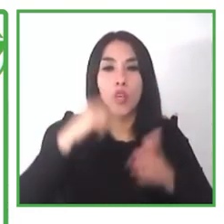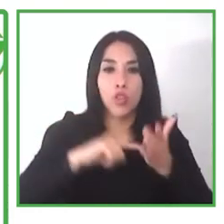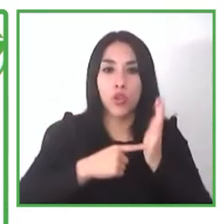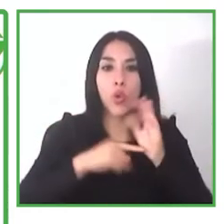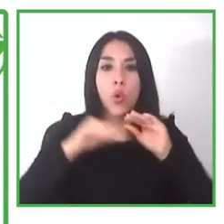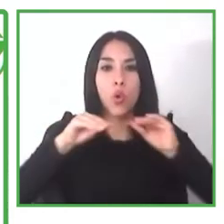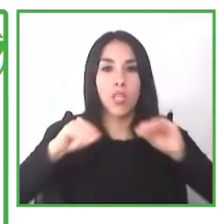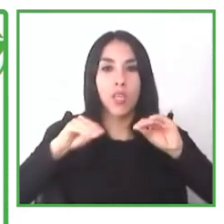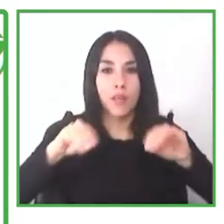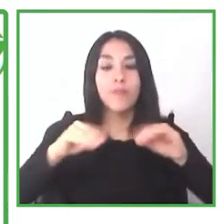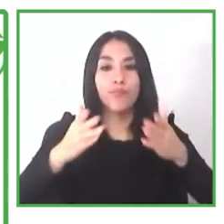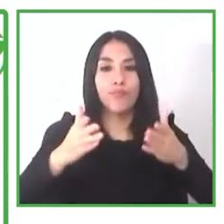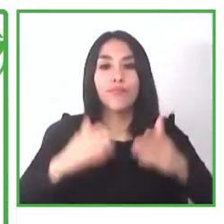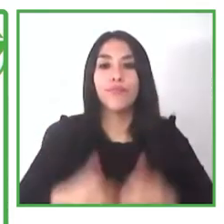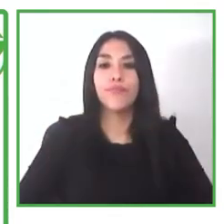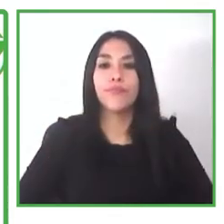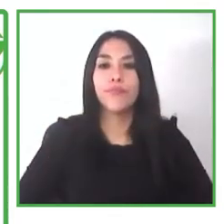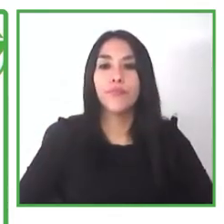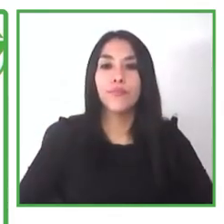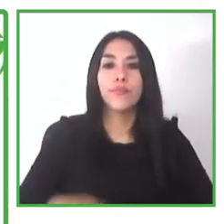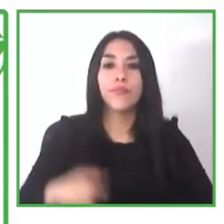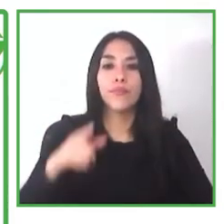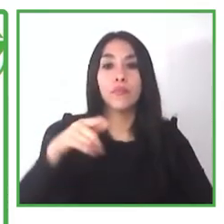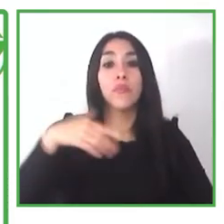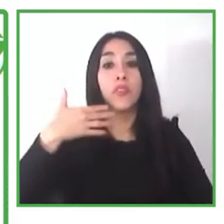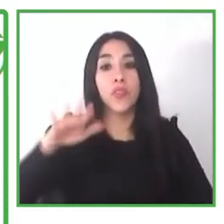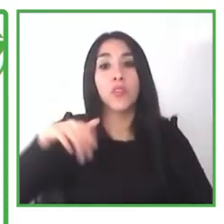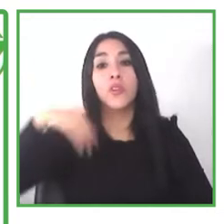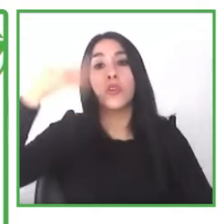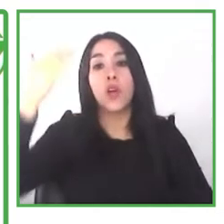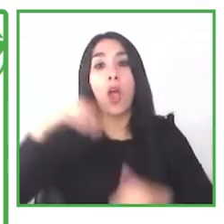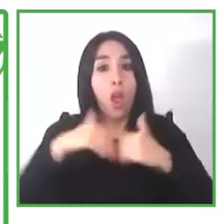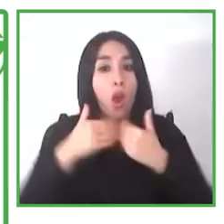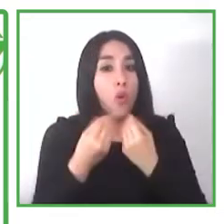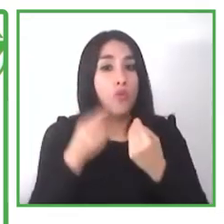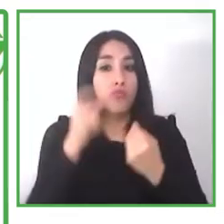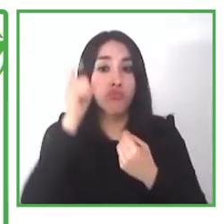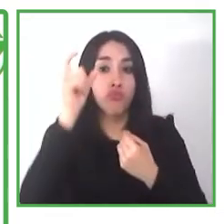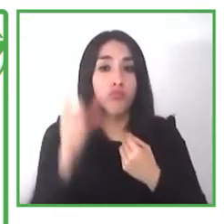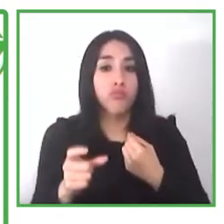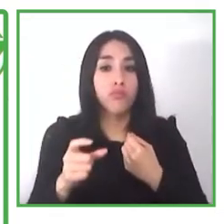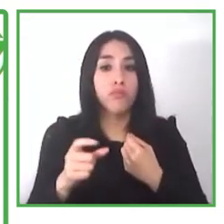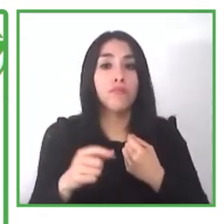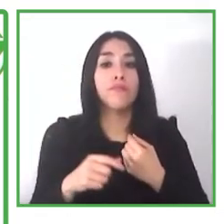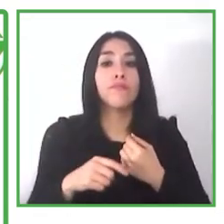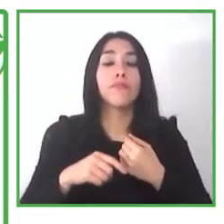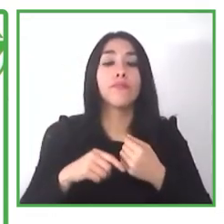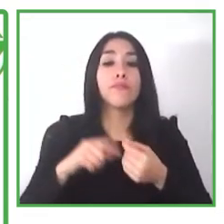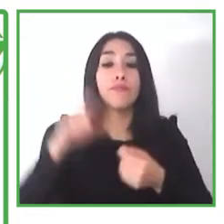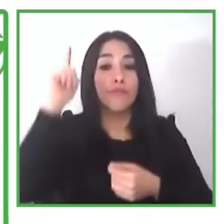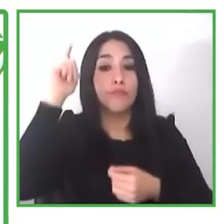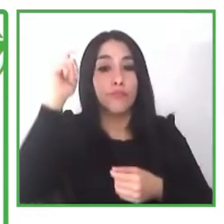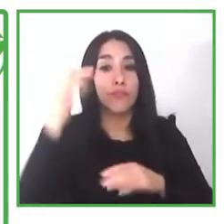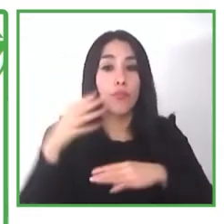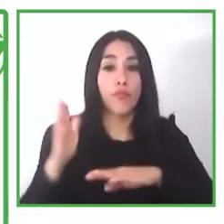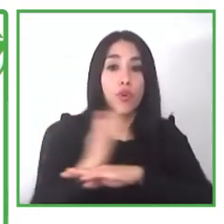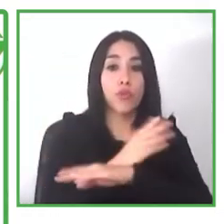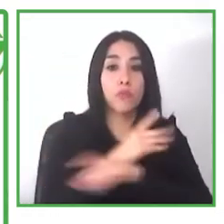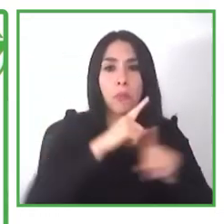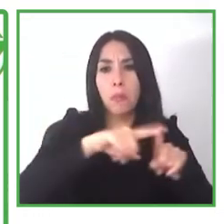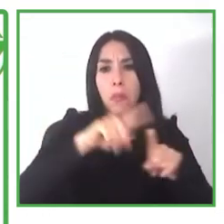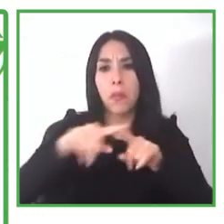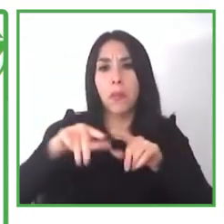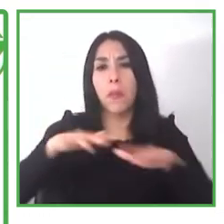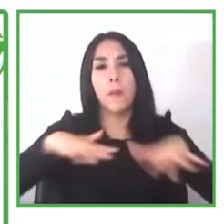that the users start asking like but i don't want to be a packer there's nothing wrong about it but i want to do something